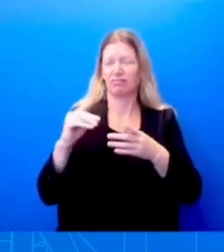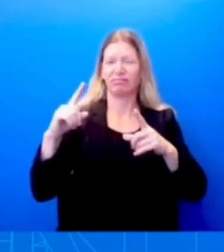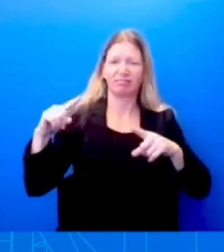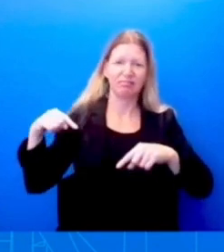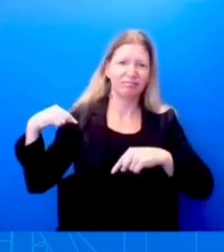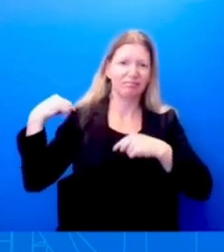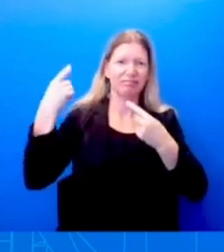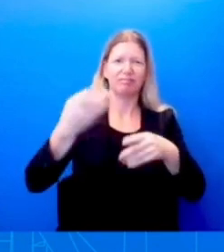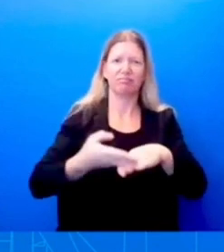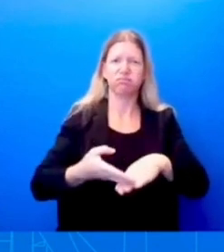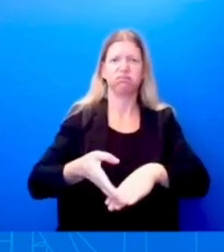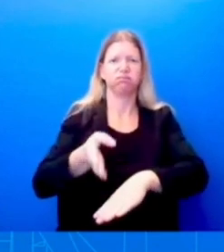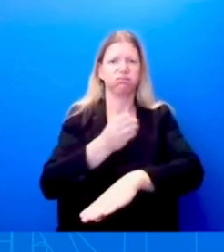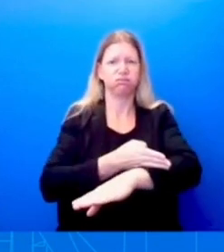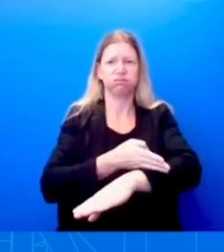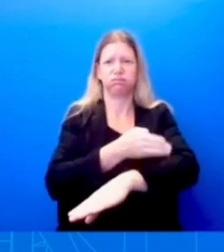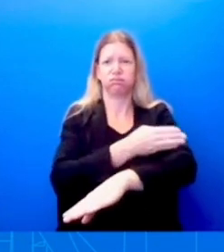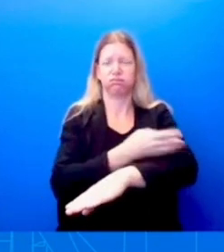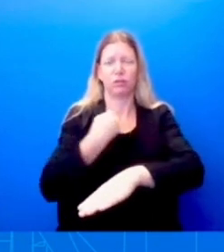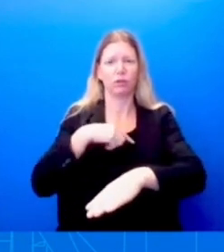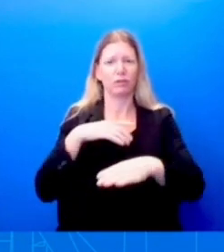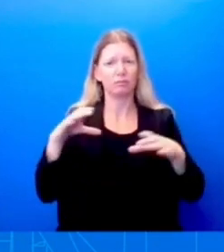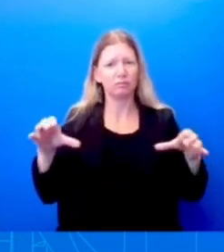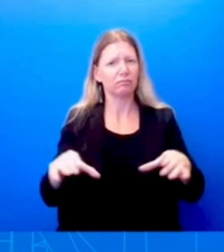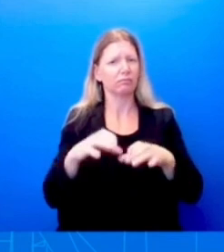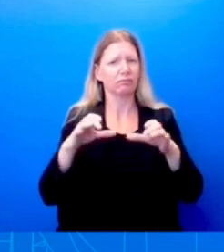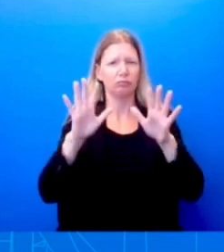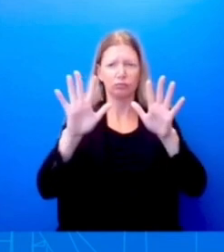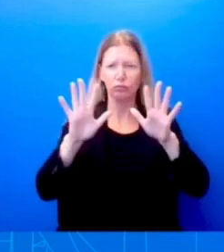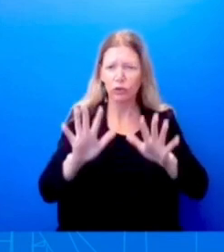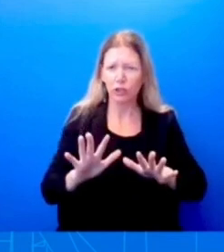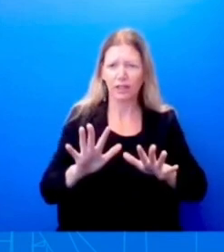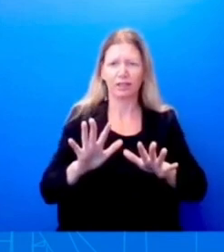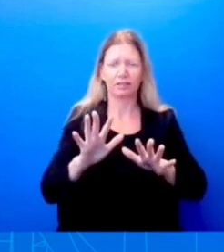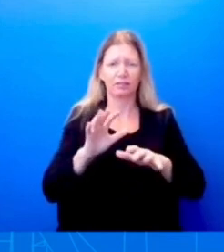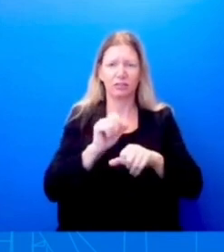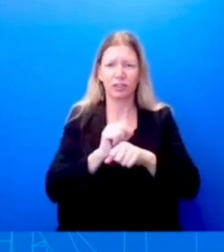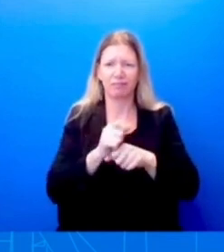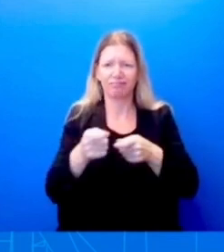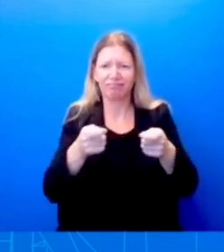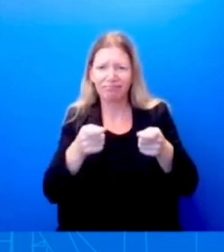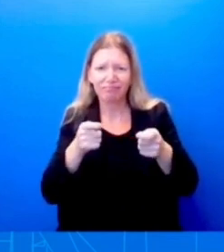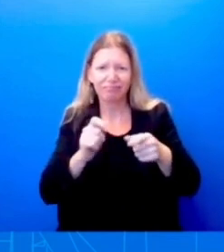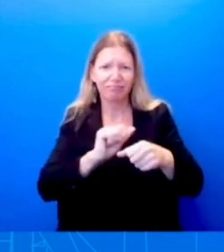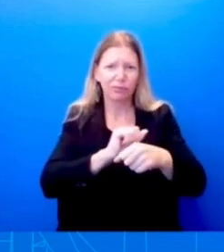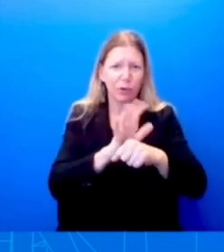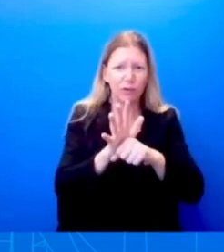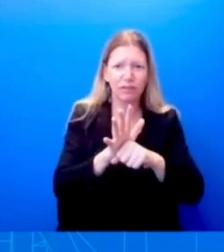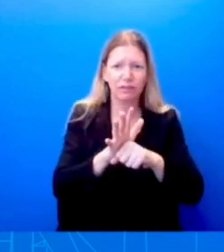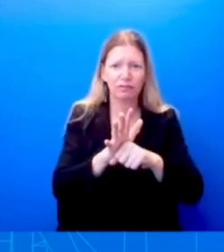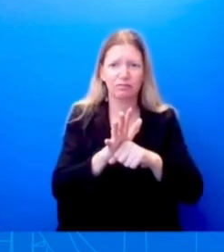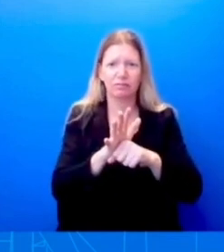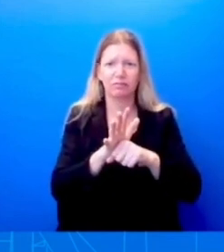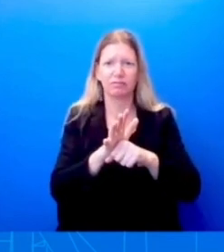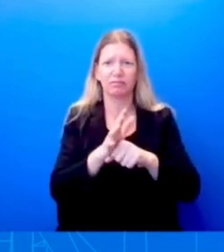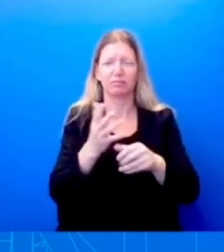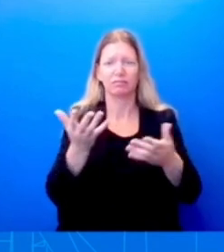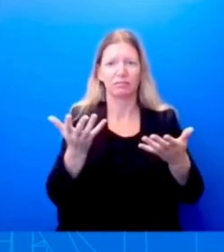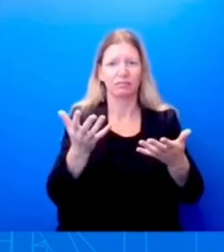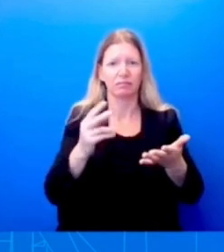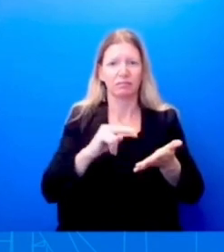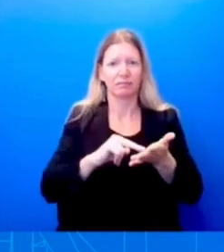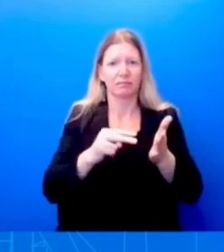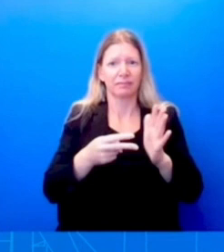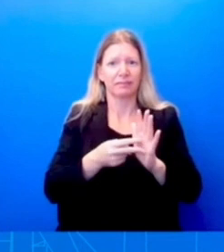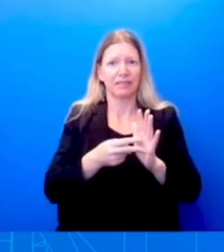so that it's no longer a meaningful disruption to the way that we move in our day-to-day life, right? So